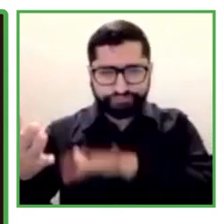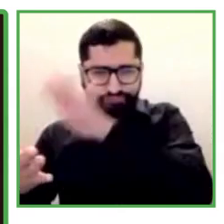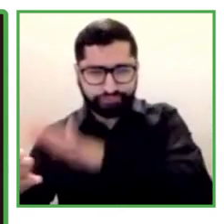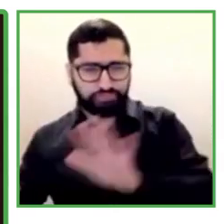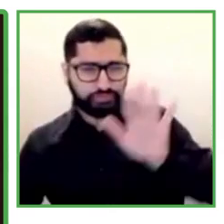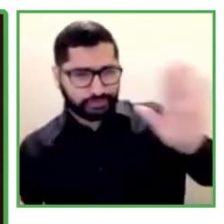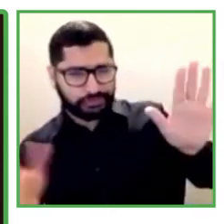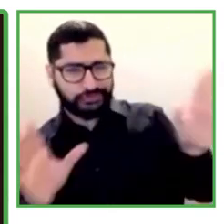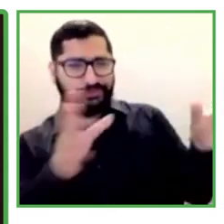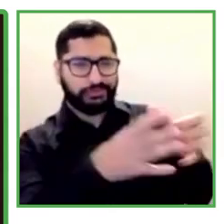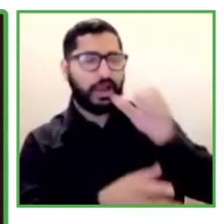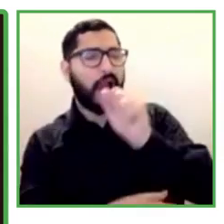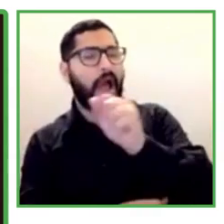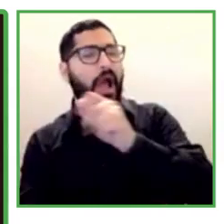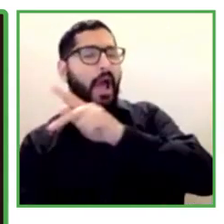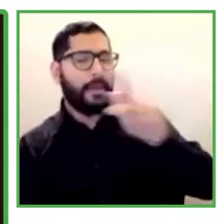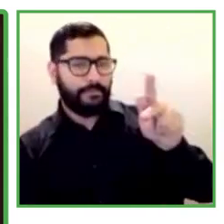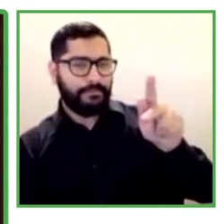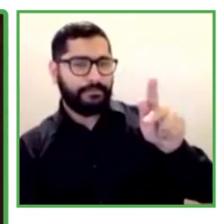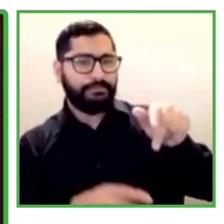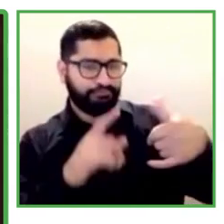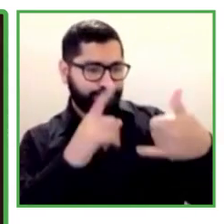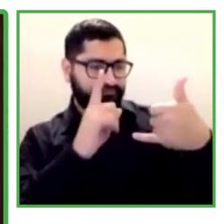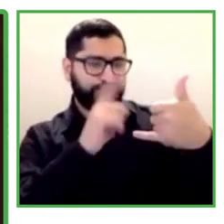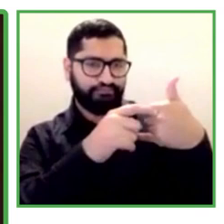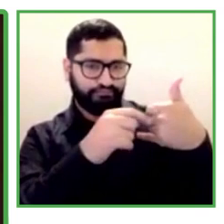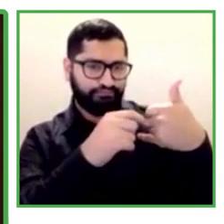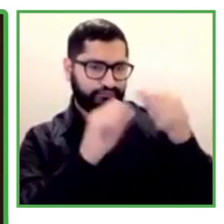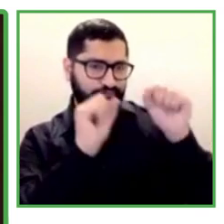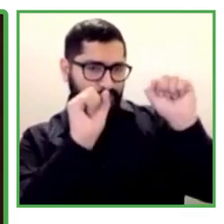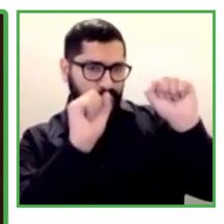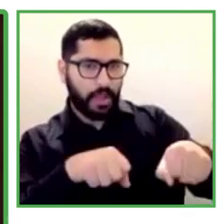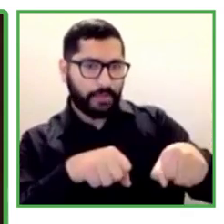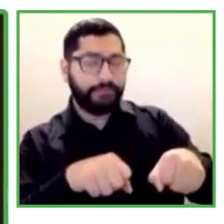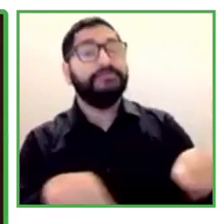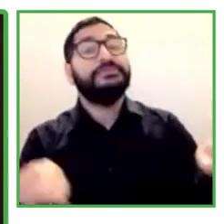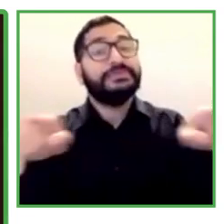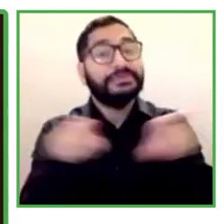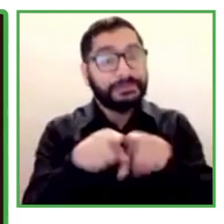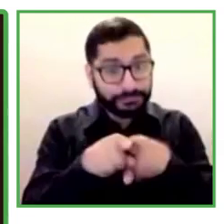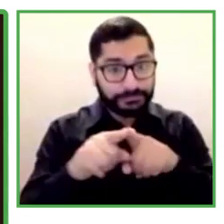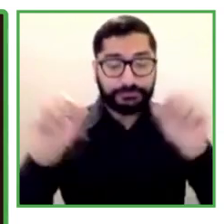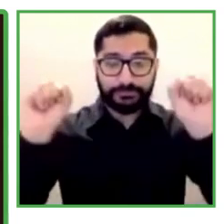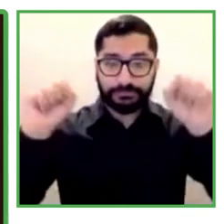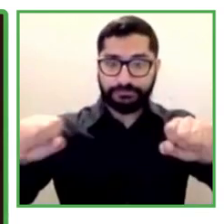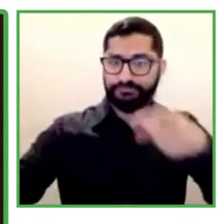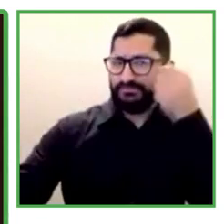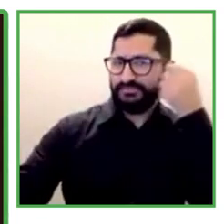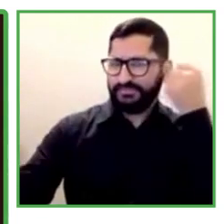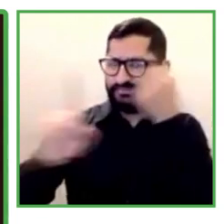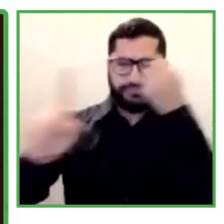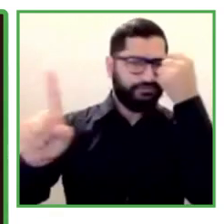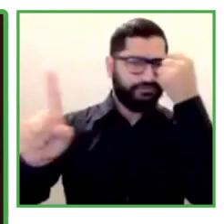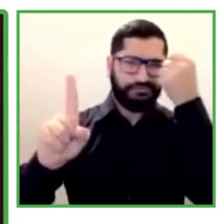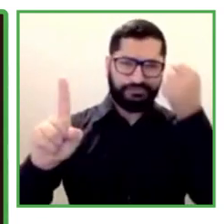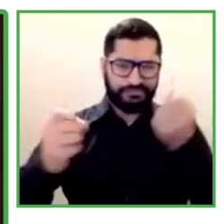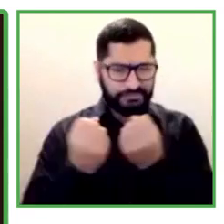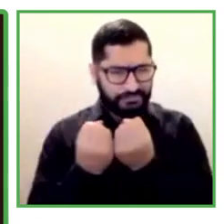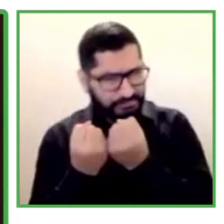so many awards, more than 60 awards on diversity